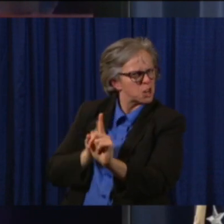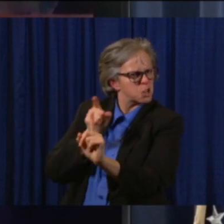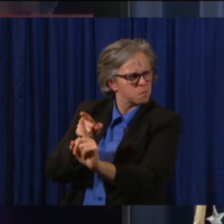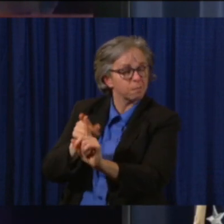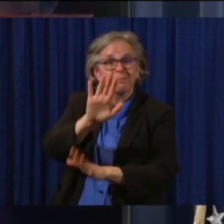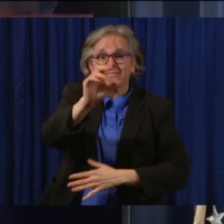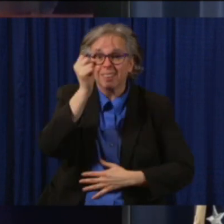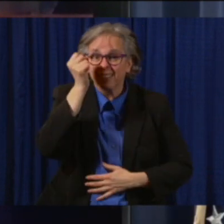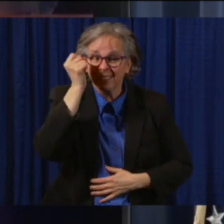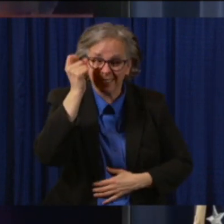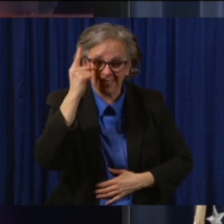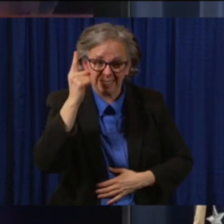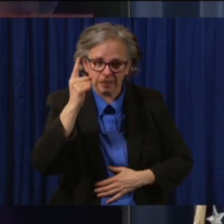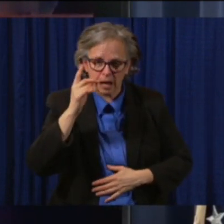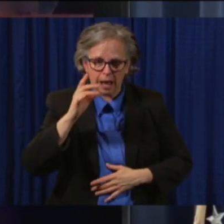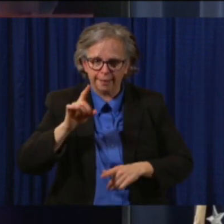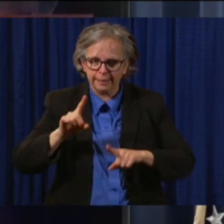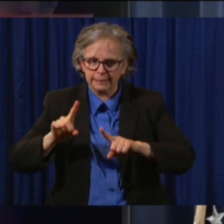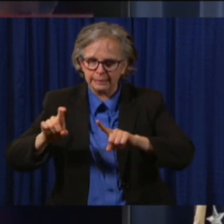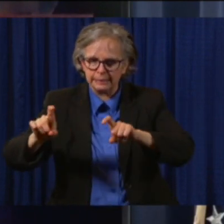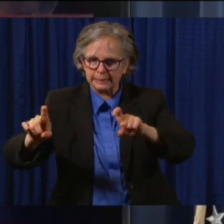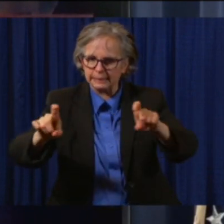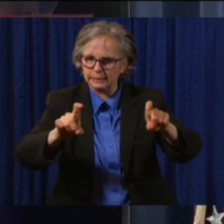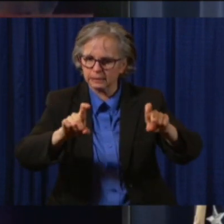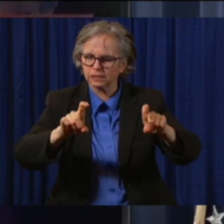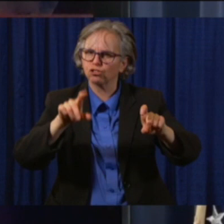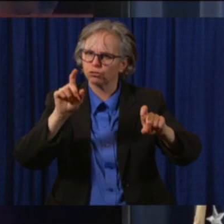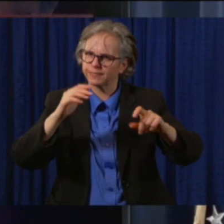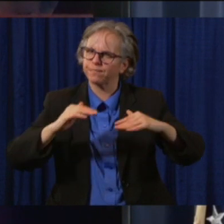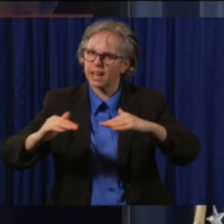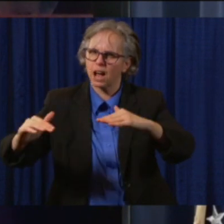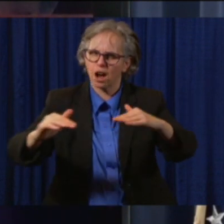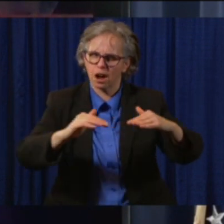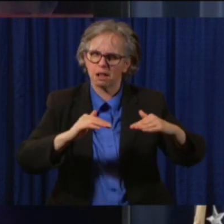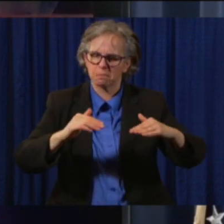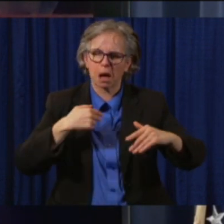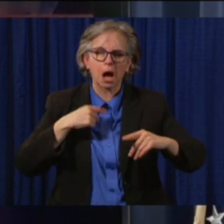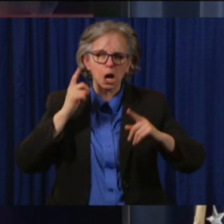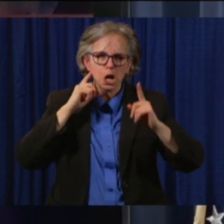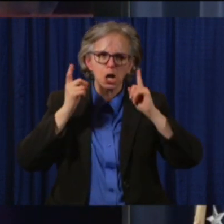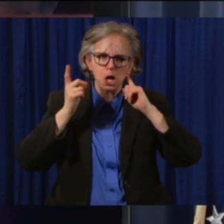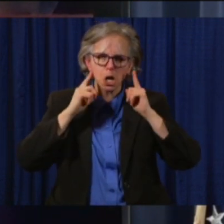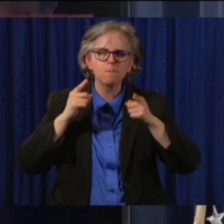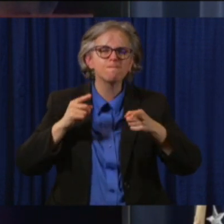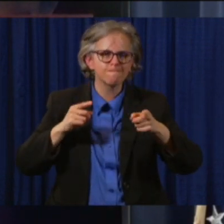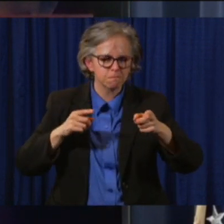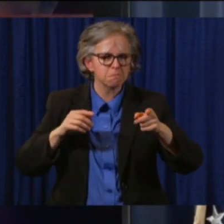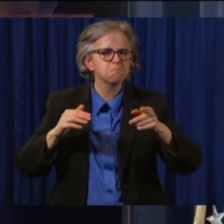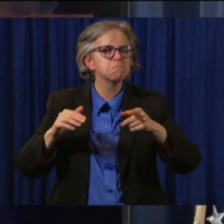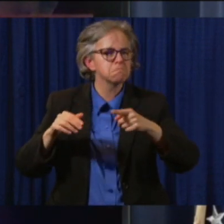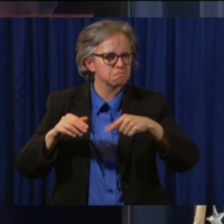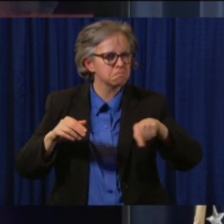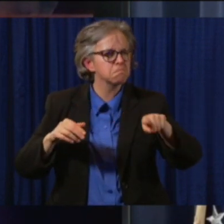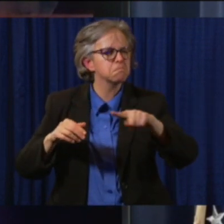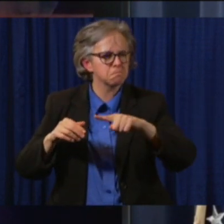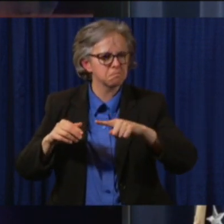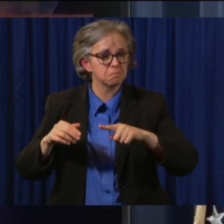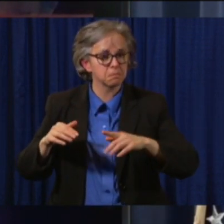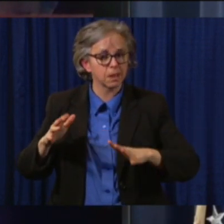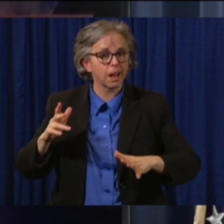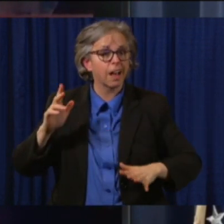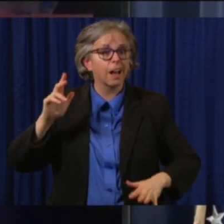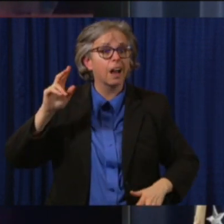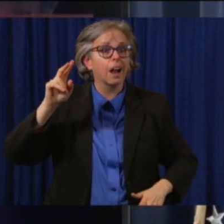consistent message from the task force. And also, as the vaccination rolls out, that that vaccination